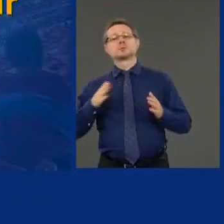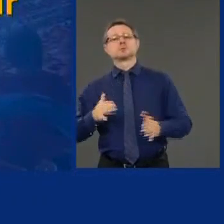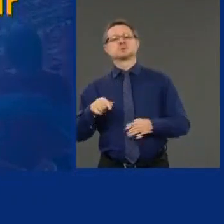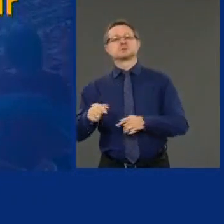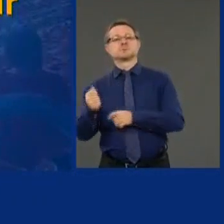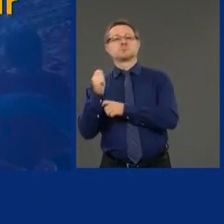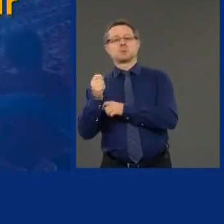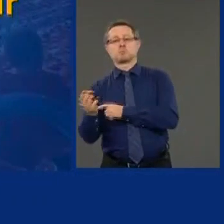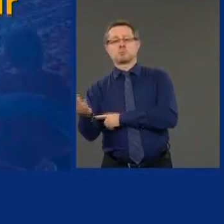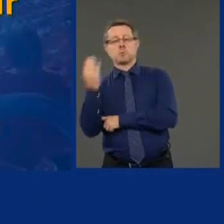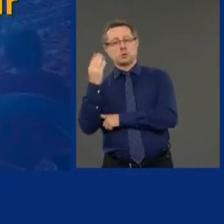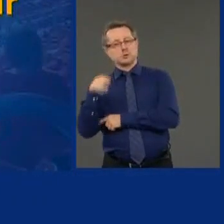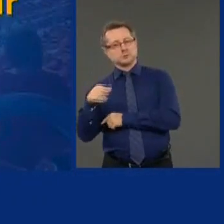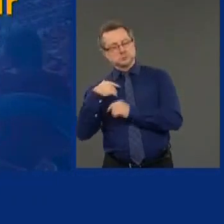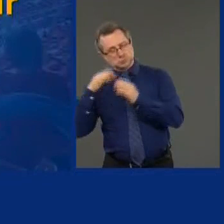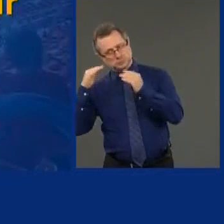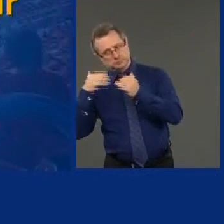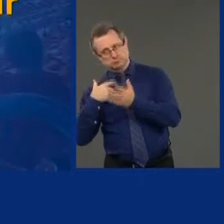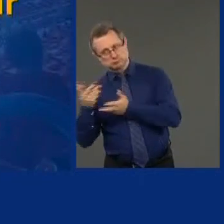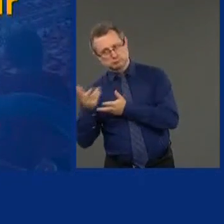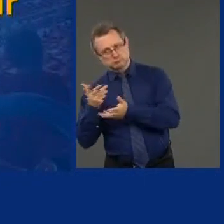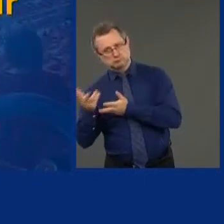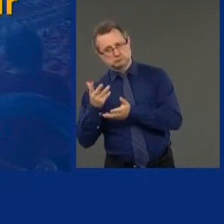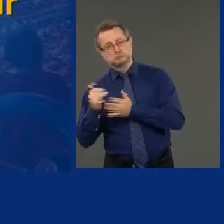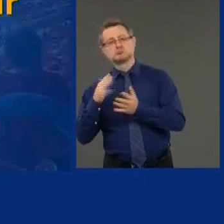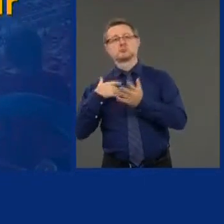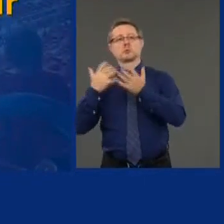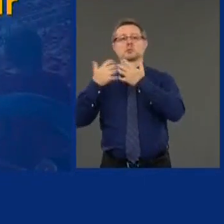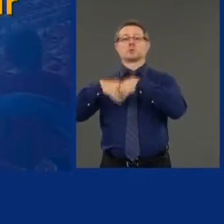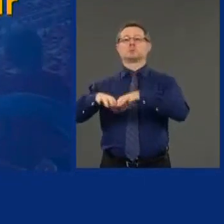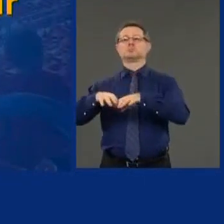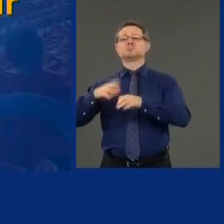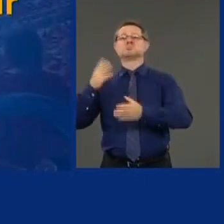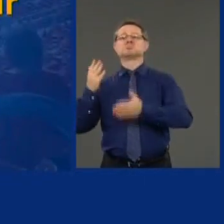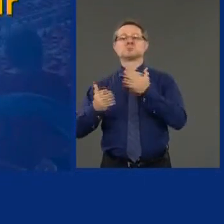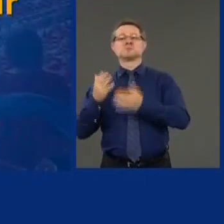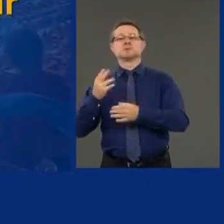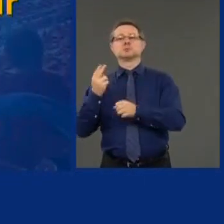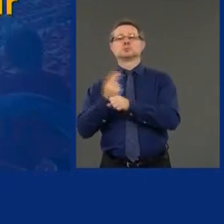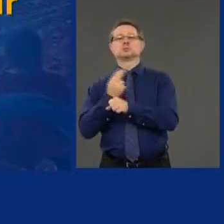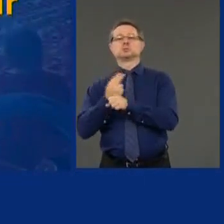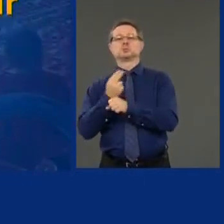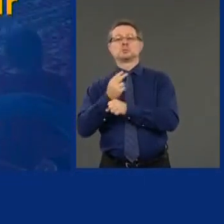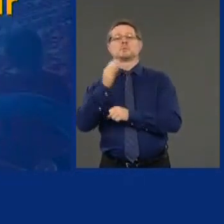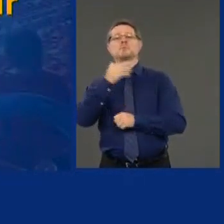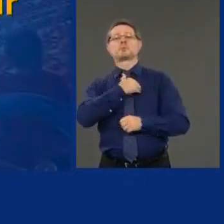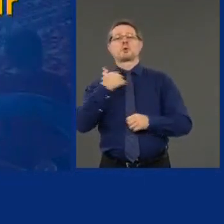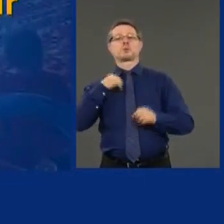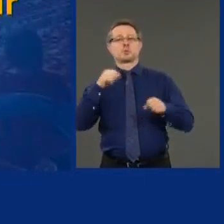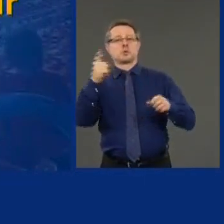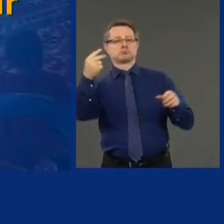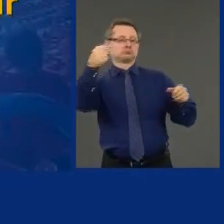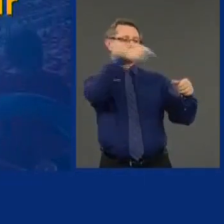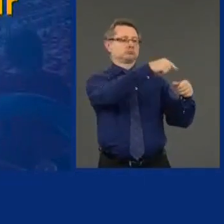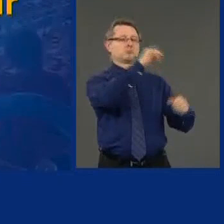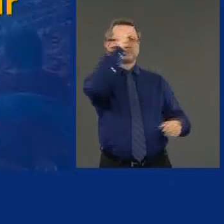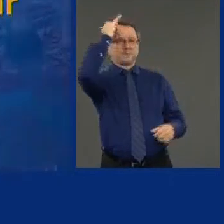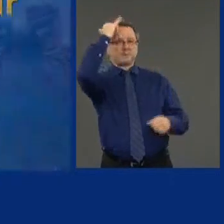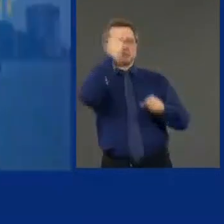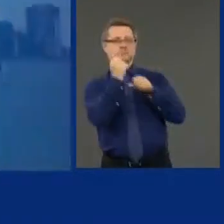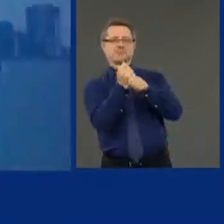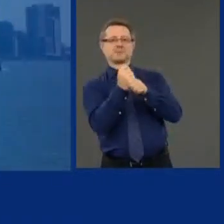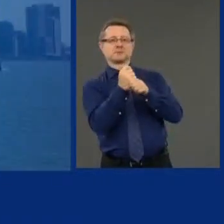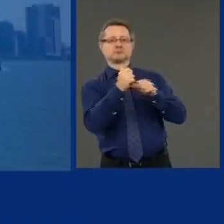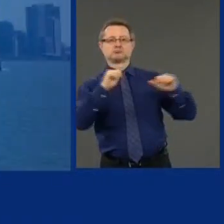Fingers crossed. Maybe we get the Toronto Blue Jays and Buffalo after all. And we didn't give